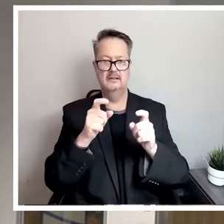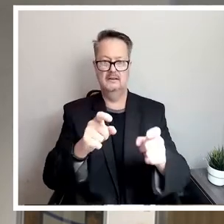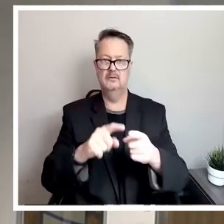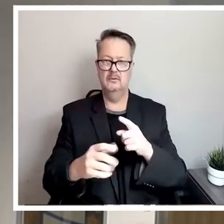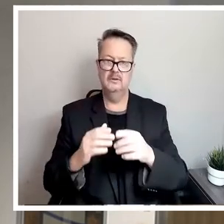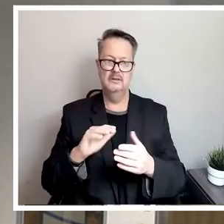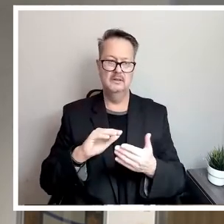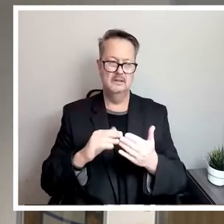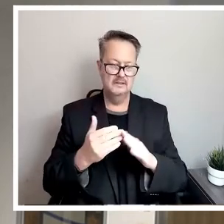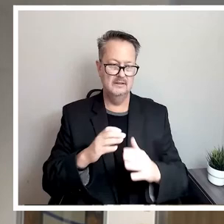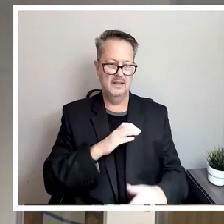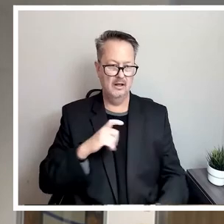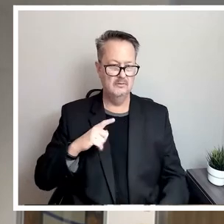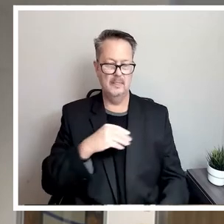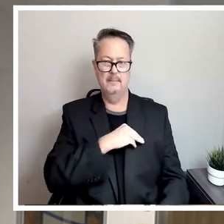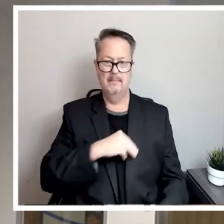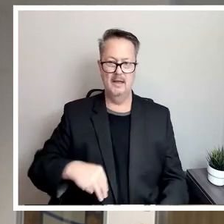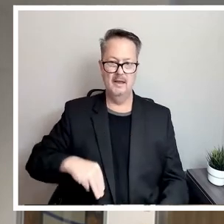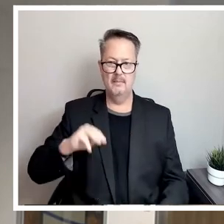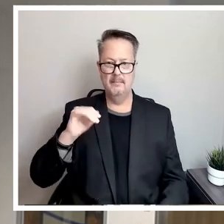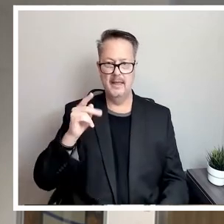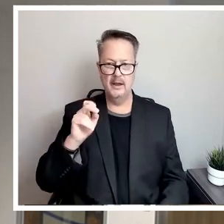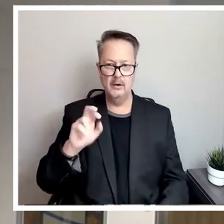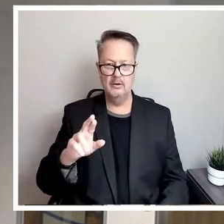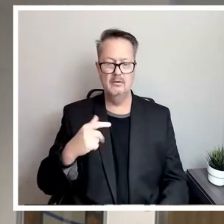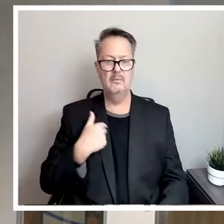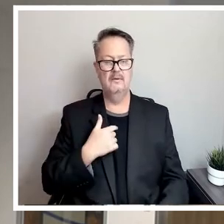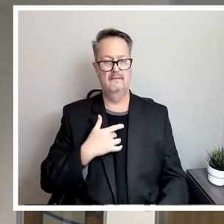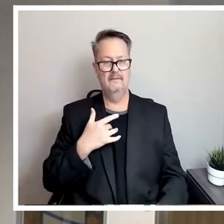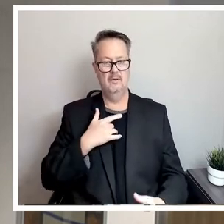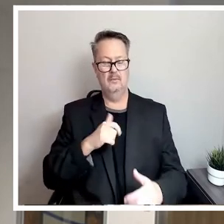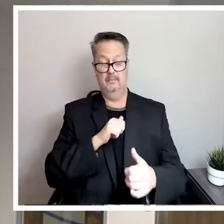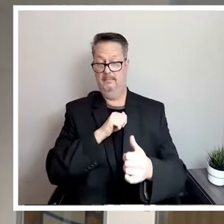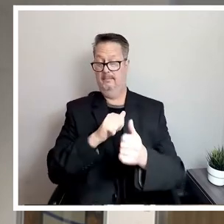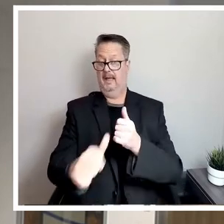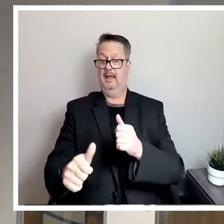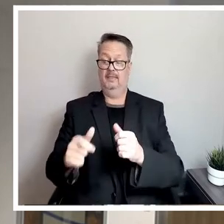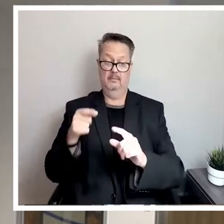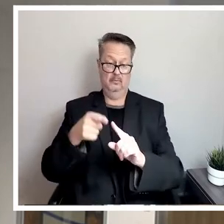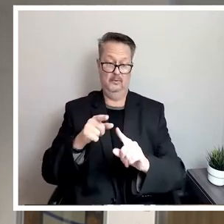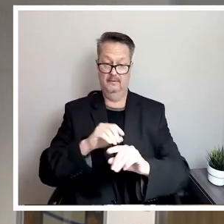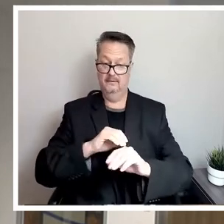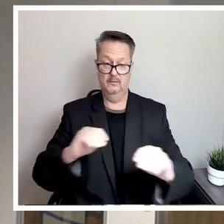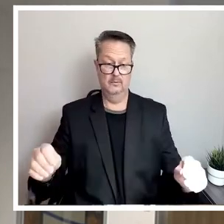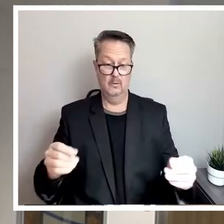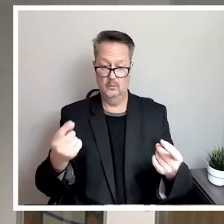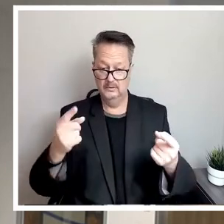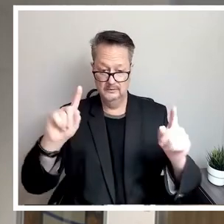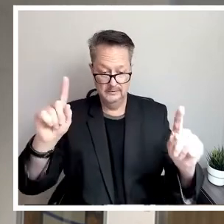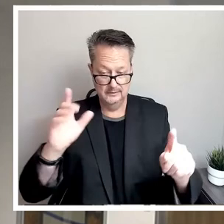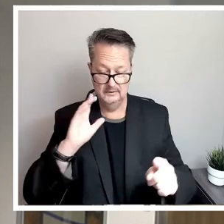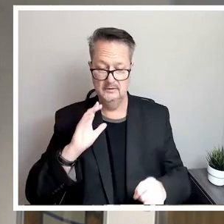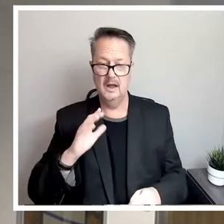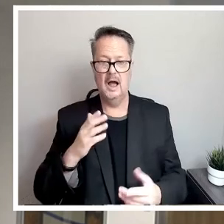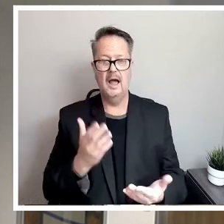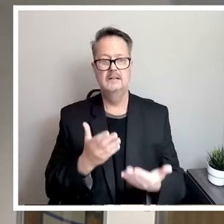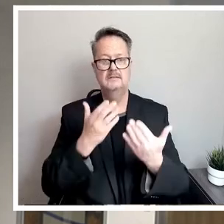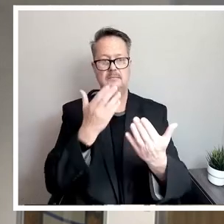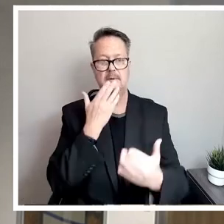are convinced we are pointed in the right direction and past the point of no return, I would submit to you a better idea.